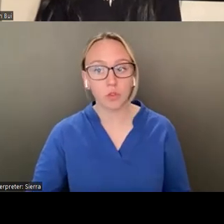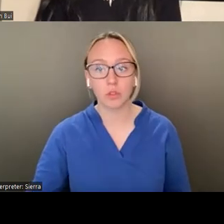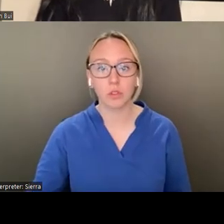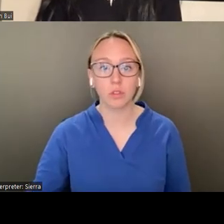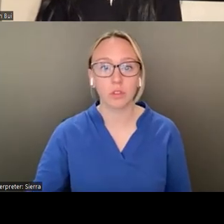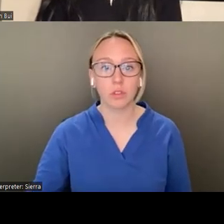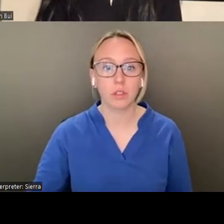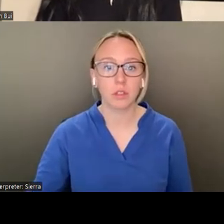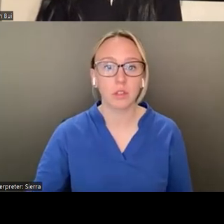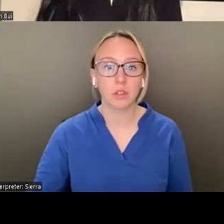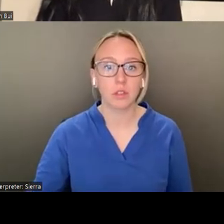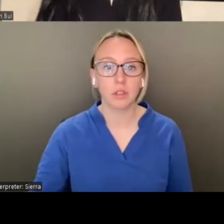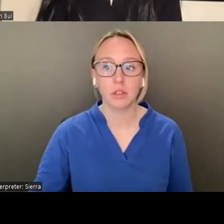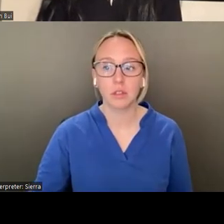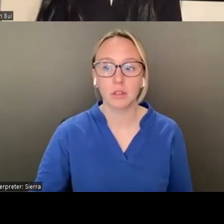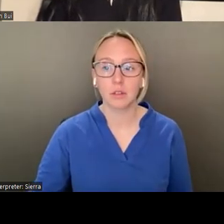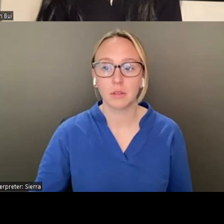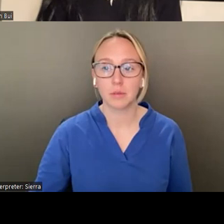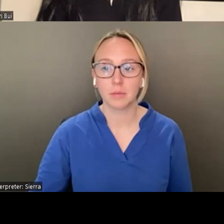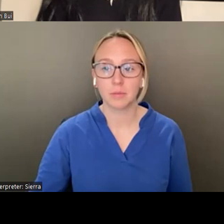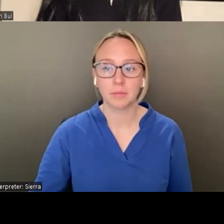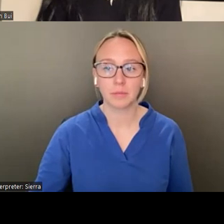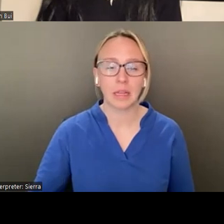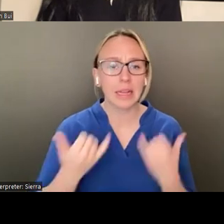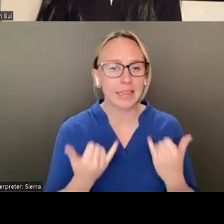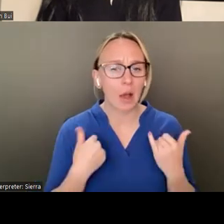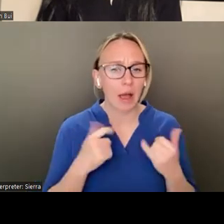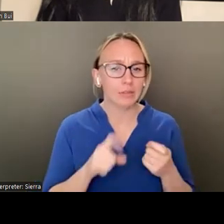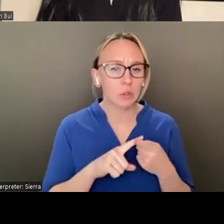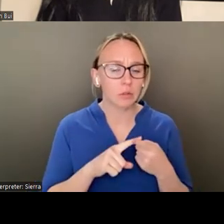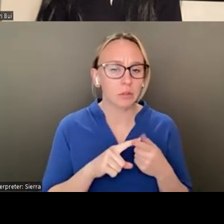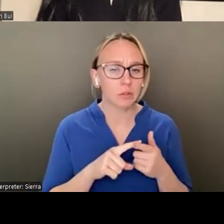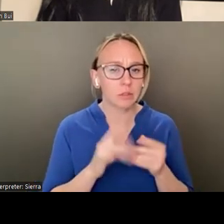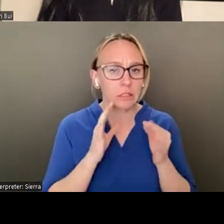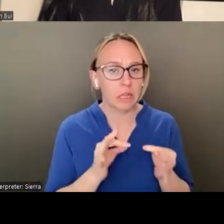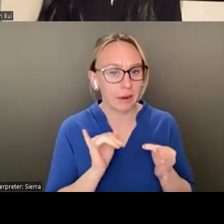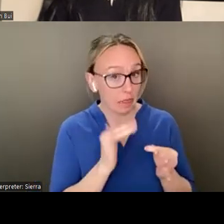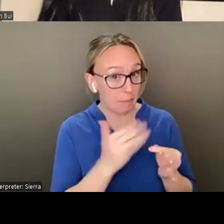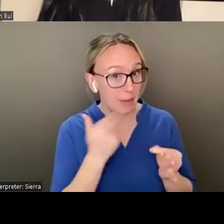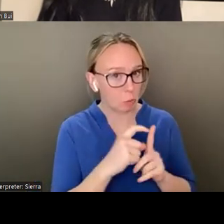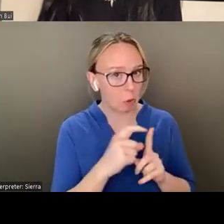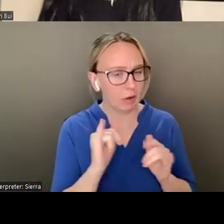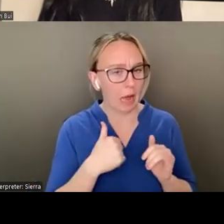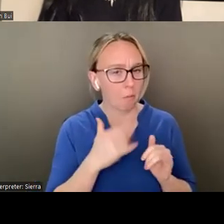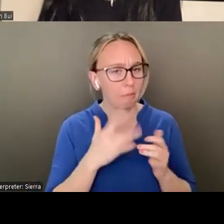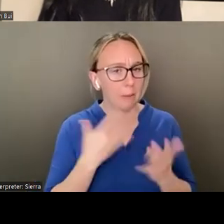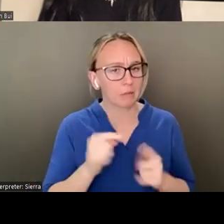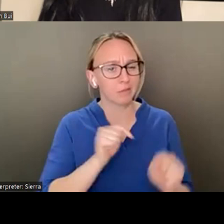And I'll have to now decide as I backpedal if that was the best word. But I, going to the